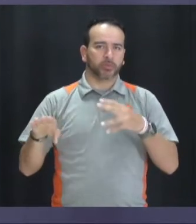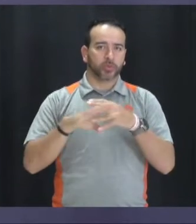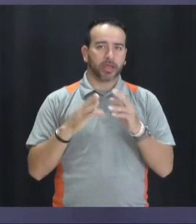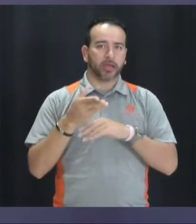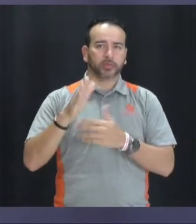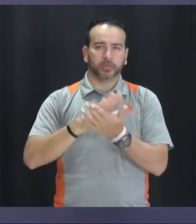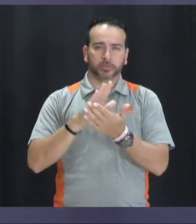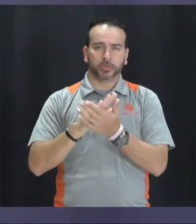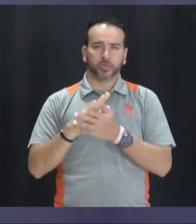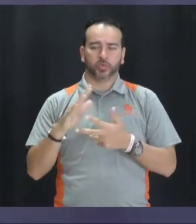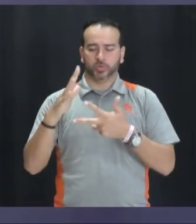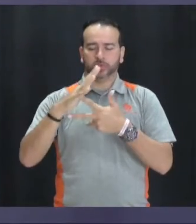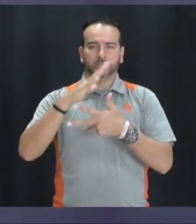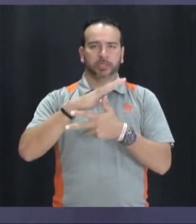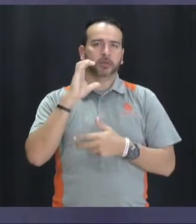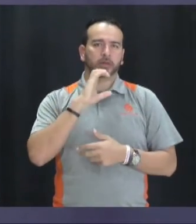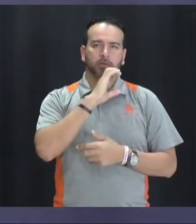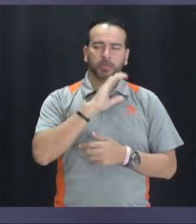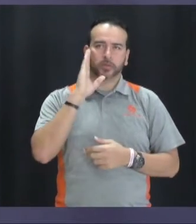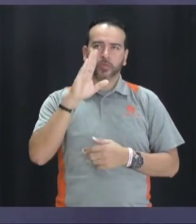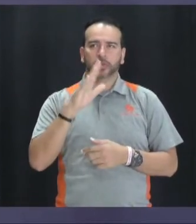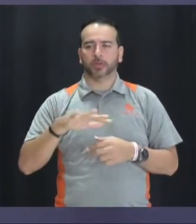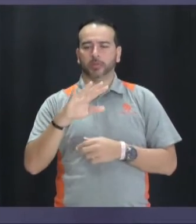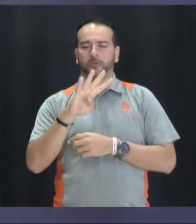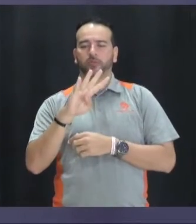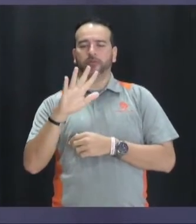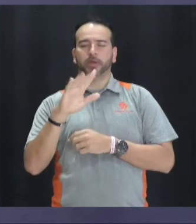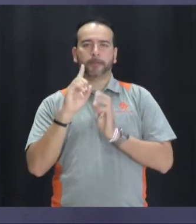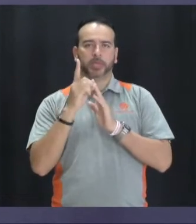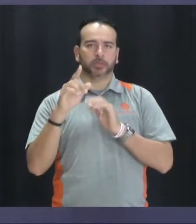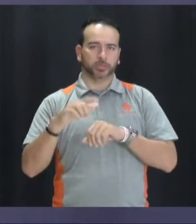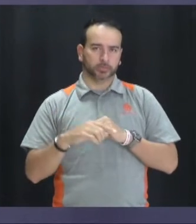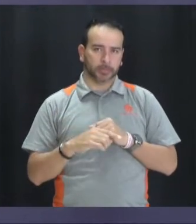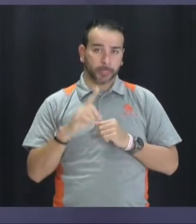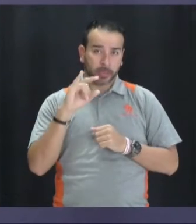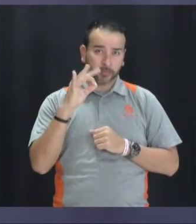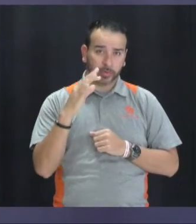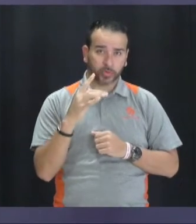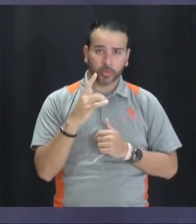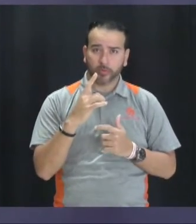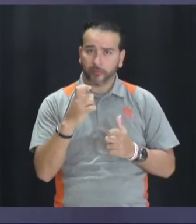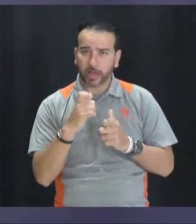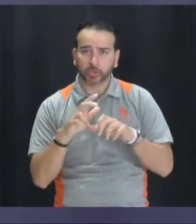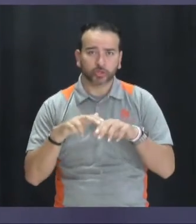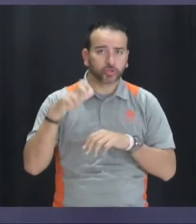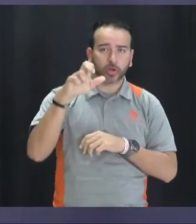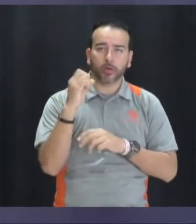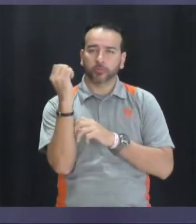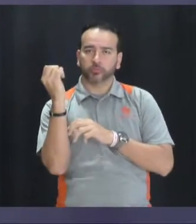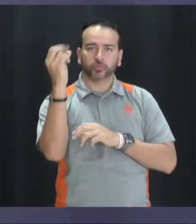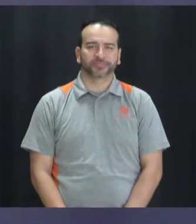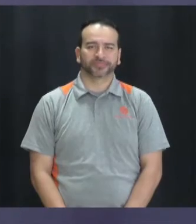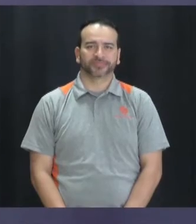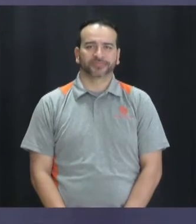school in the junior-senior cafeteria and will last about 45 minutes. So if you're fast or can jump or can throw, come